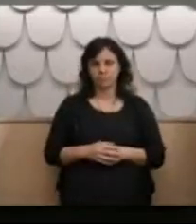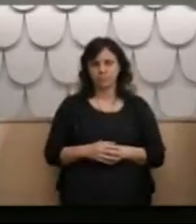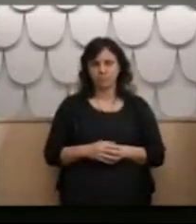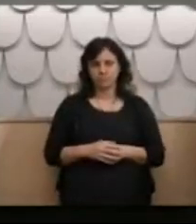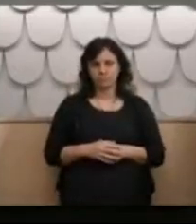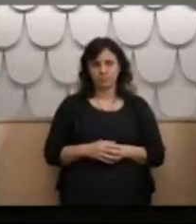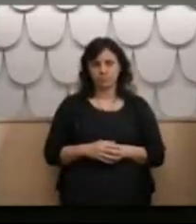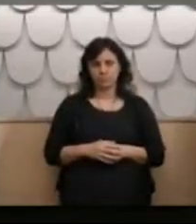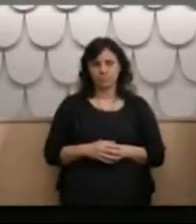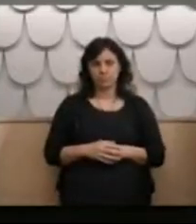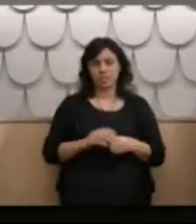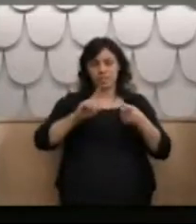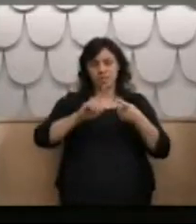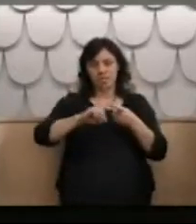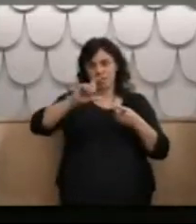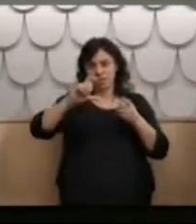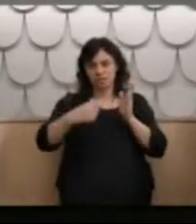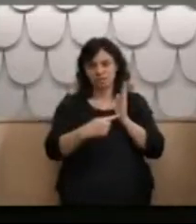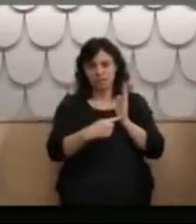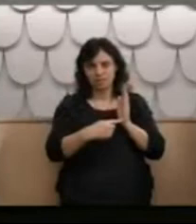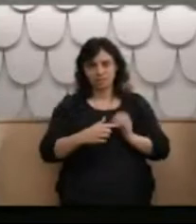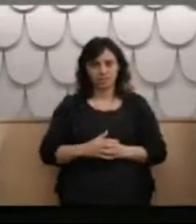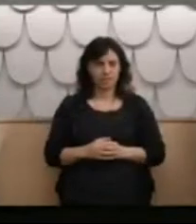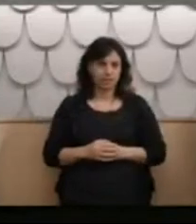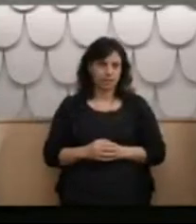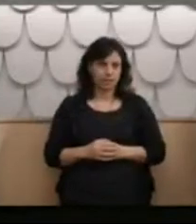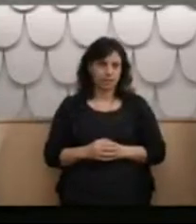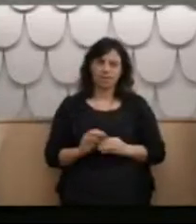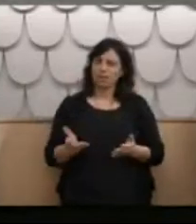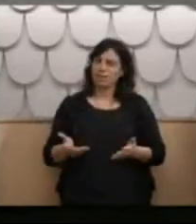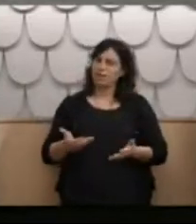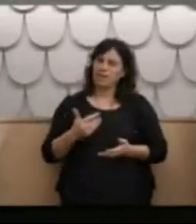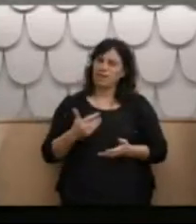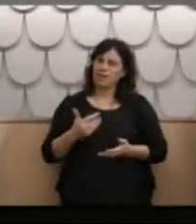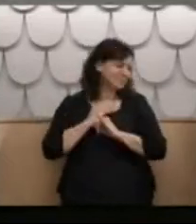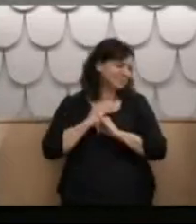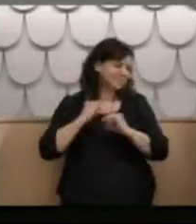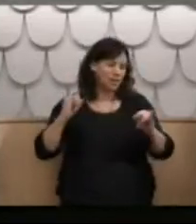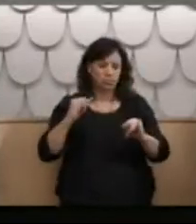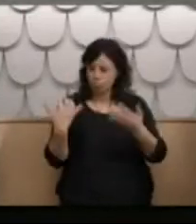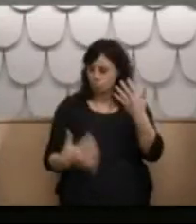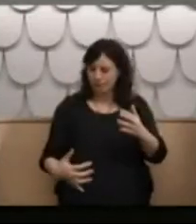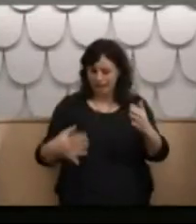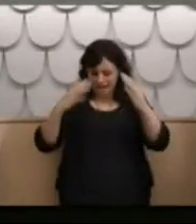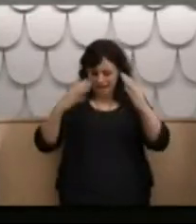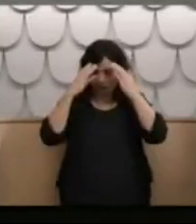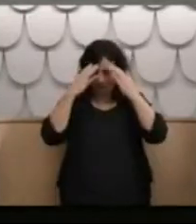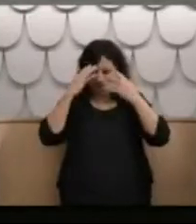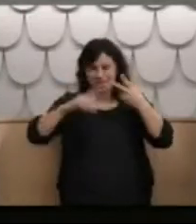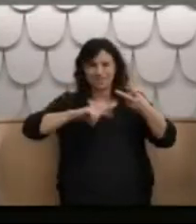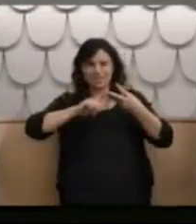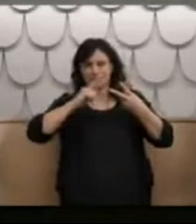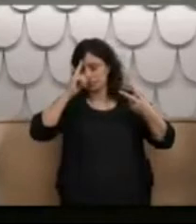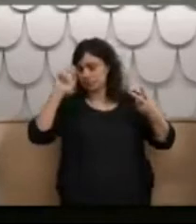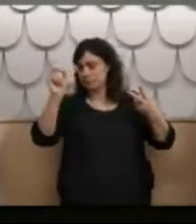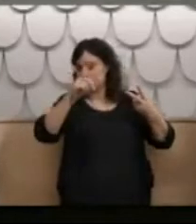The ECT would give me vicious pains in my head and make me feel dizzy as it continued. pain